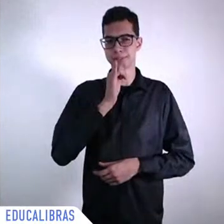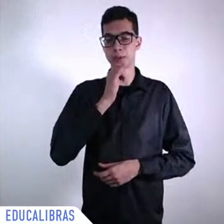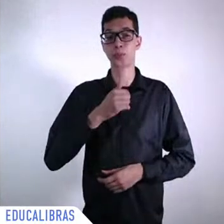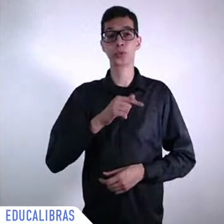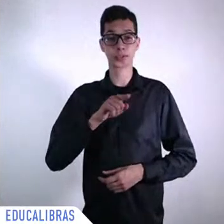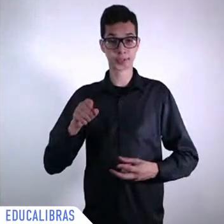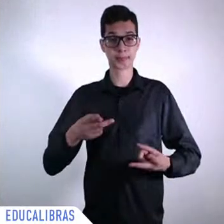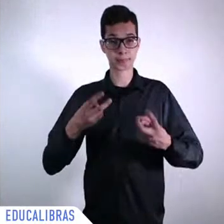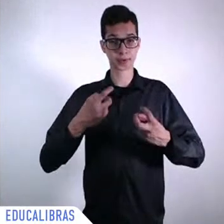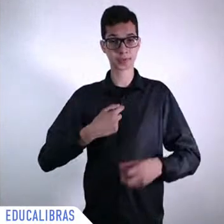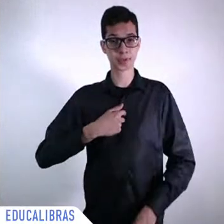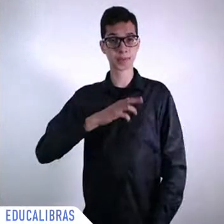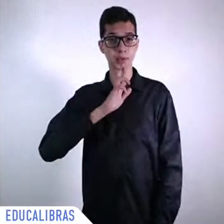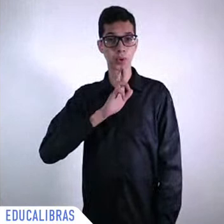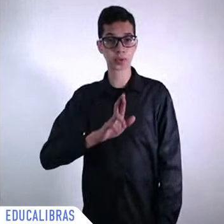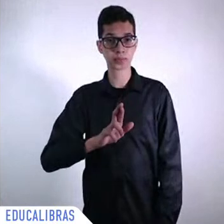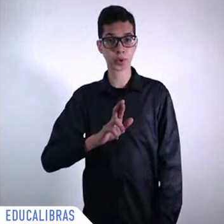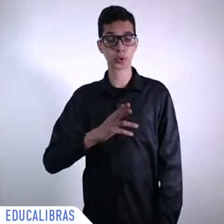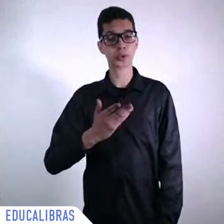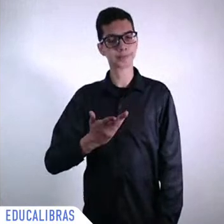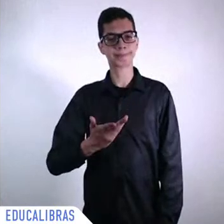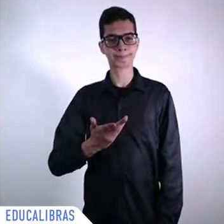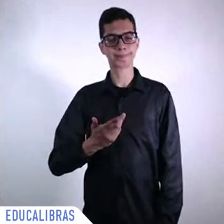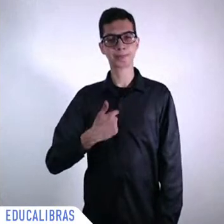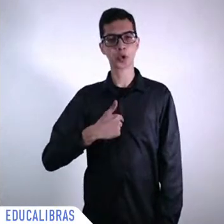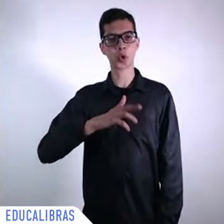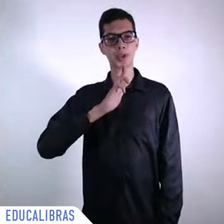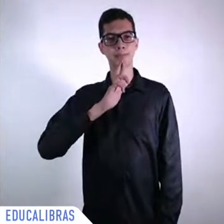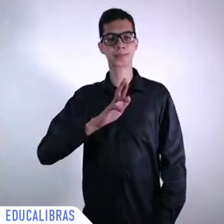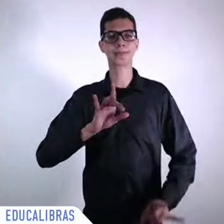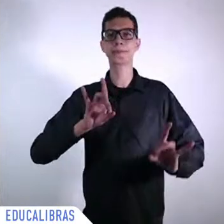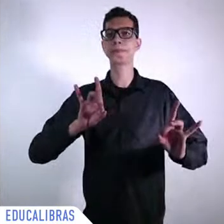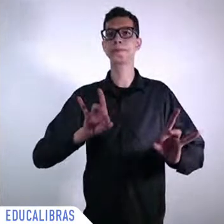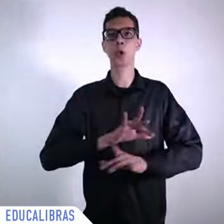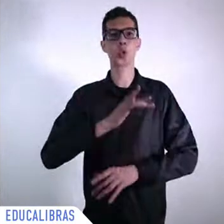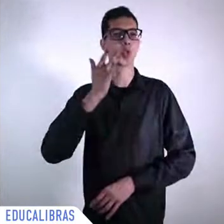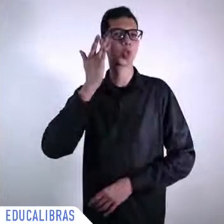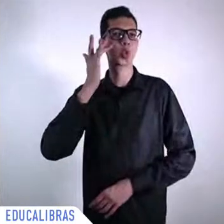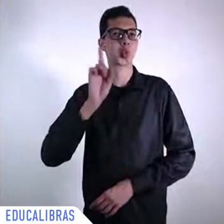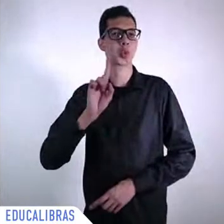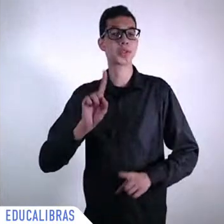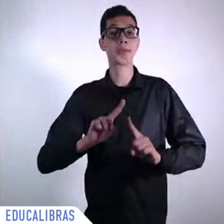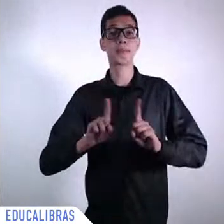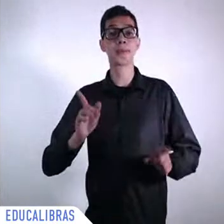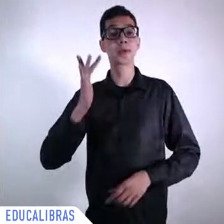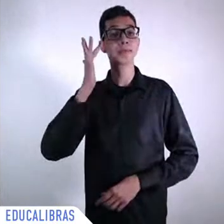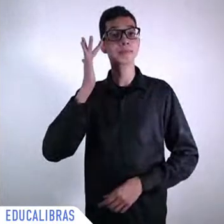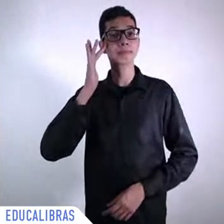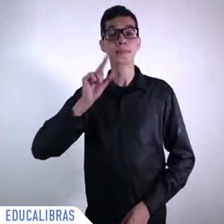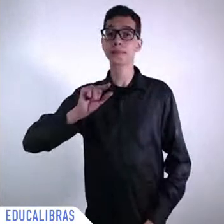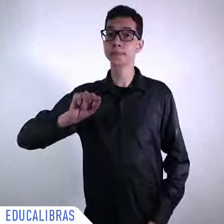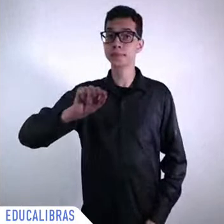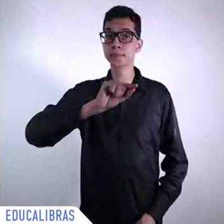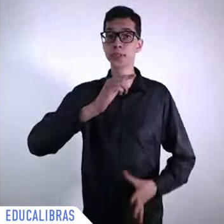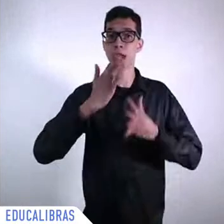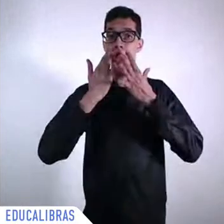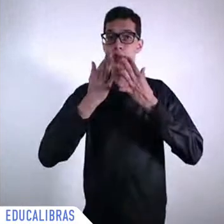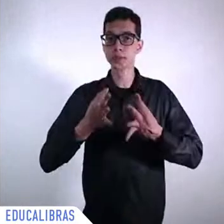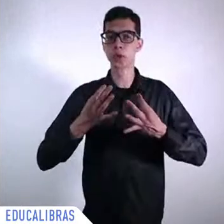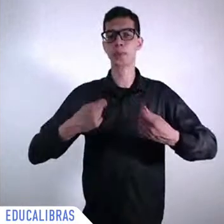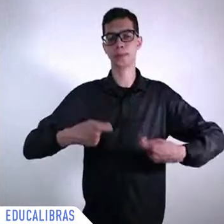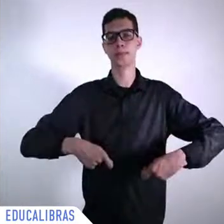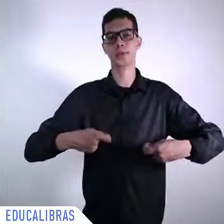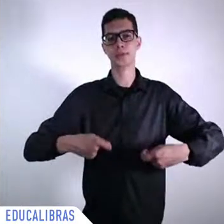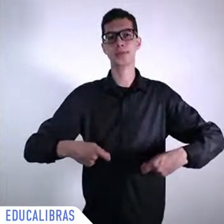we should be wary of excess of protectionism we should strengthen especially